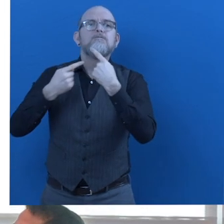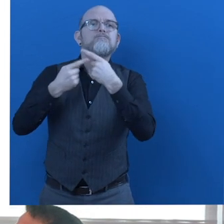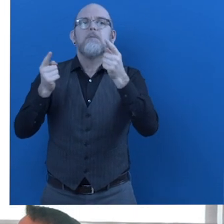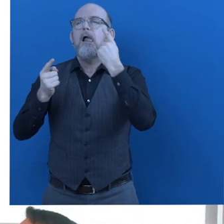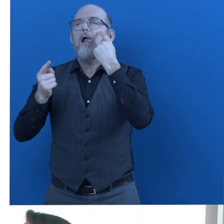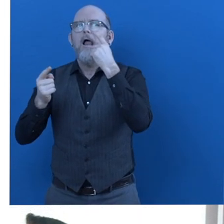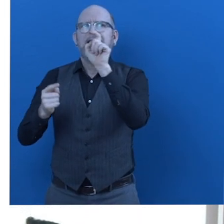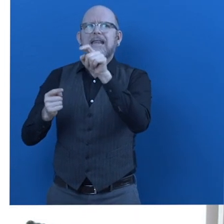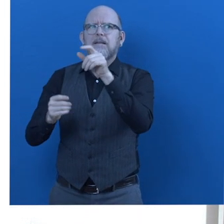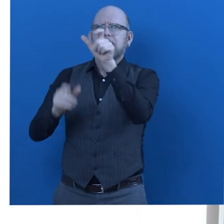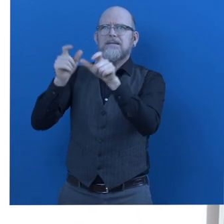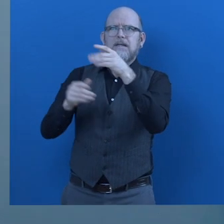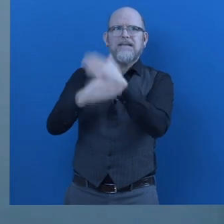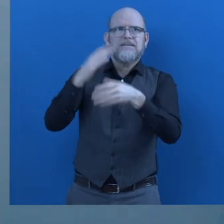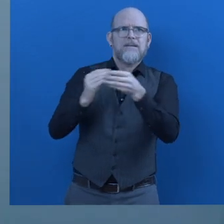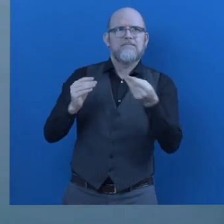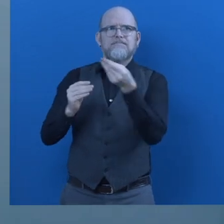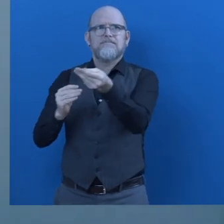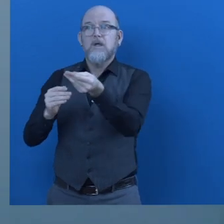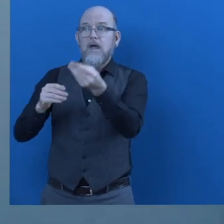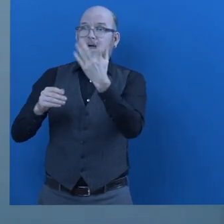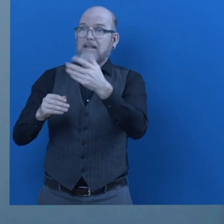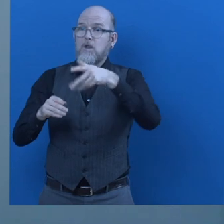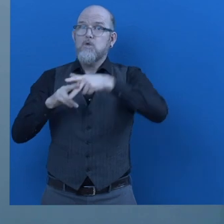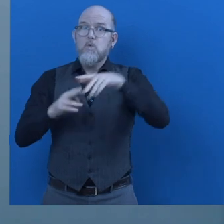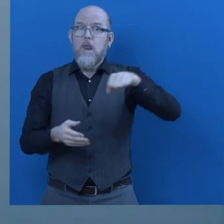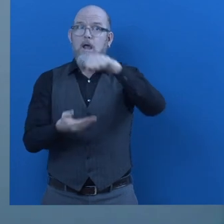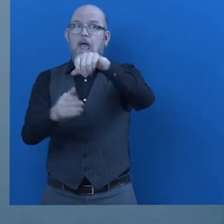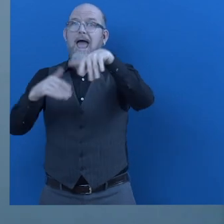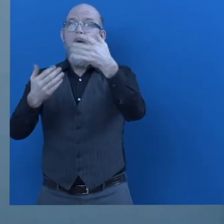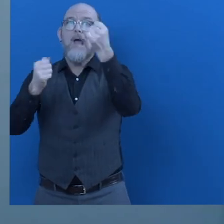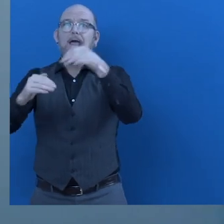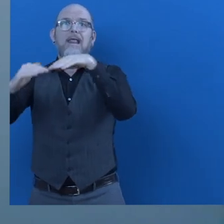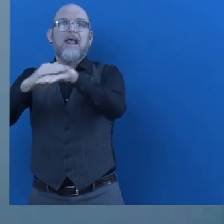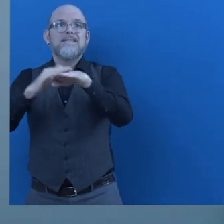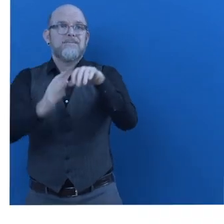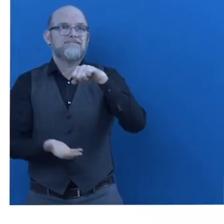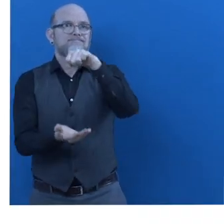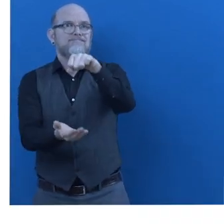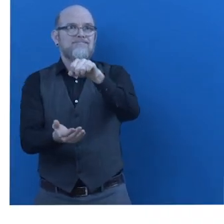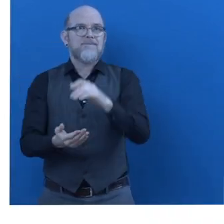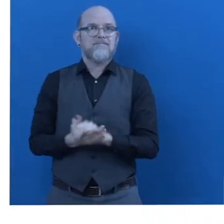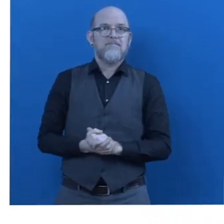so that they have access to the tools that they need to be able to be successful in this 21st century workforce.